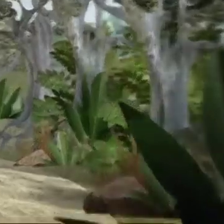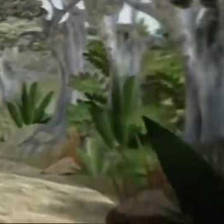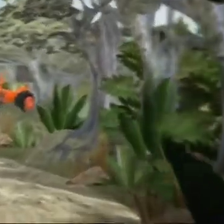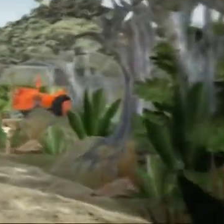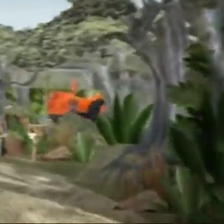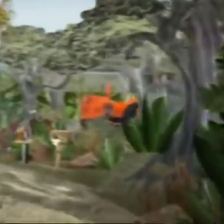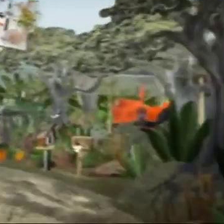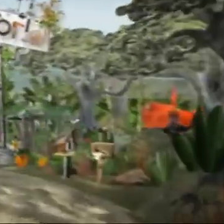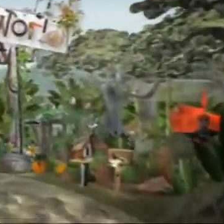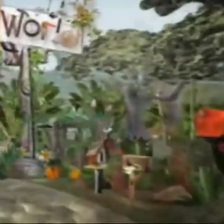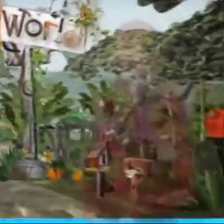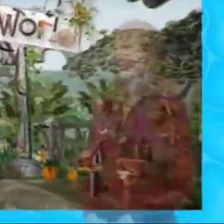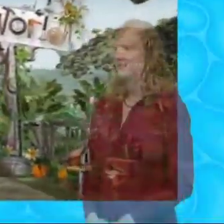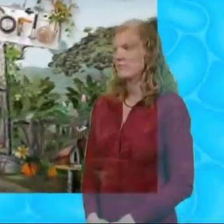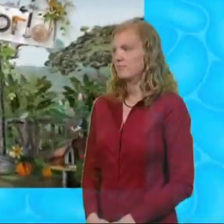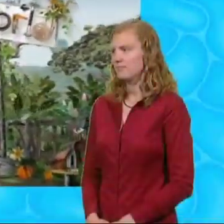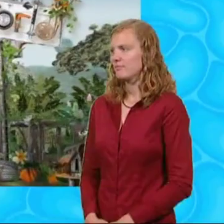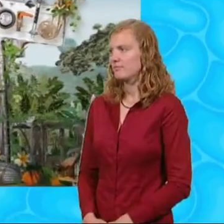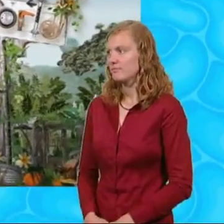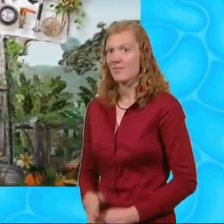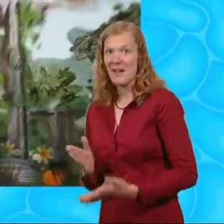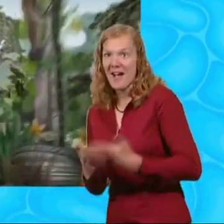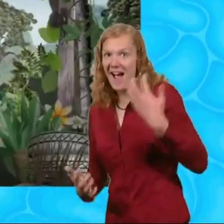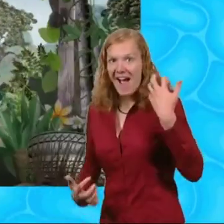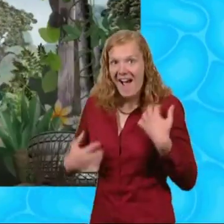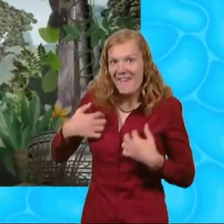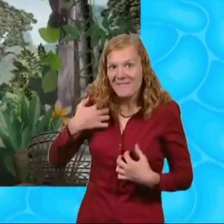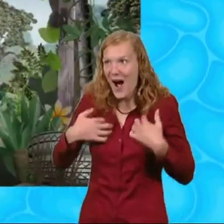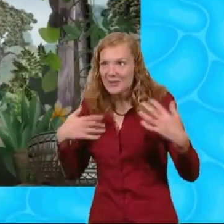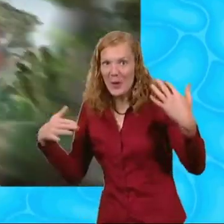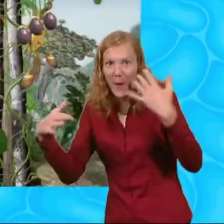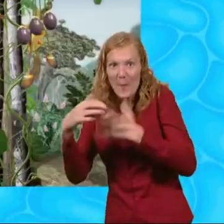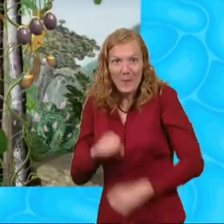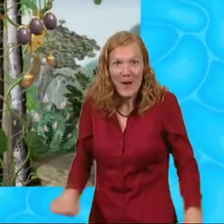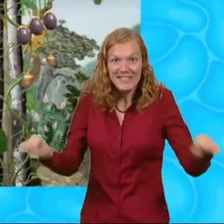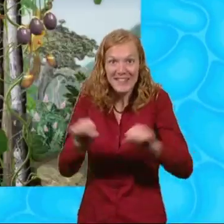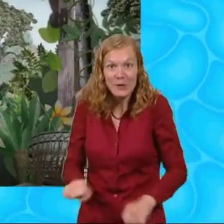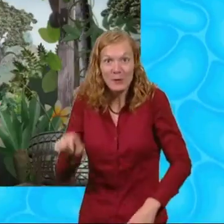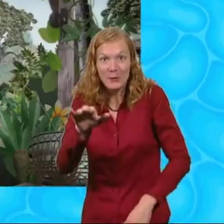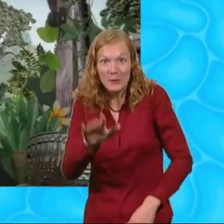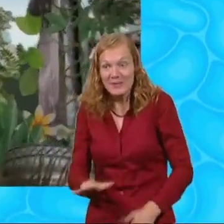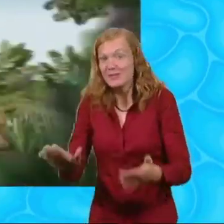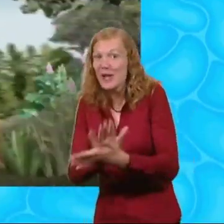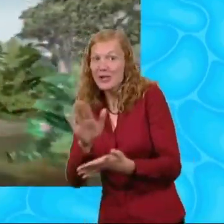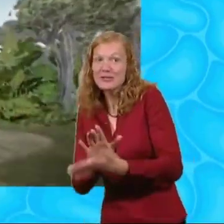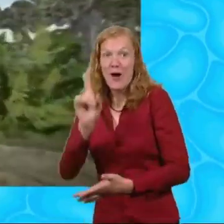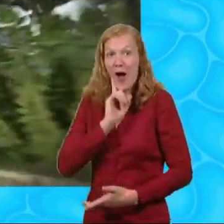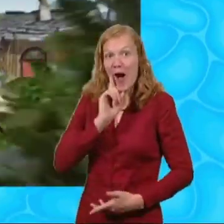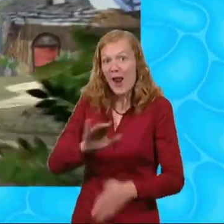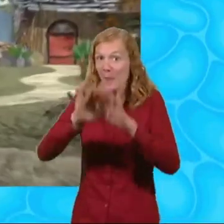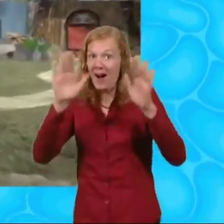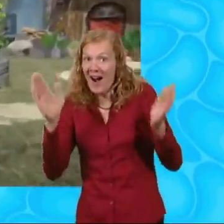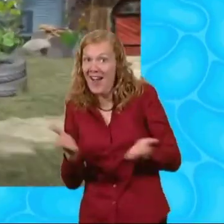Come on outside. There's adventure waiting out there just for you. Darker